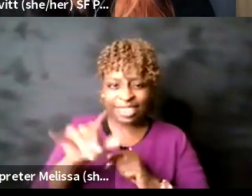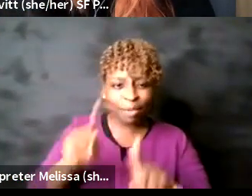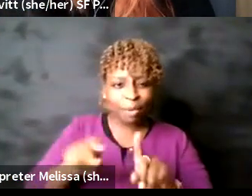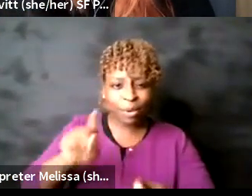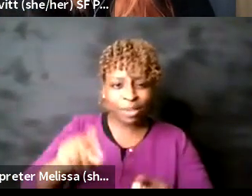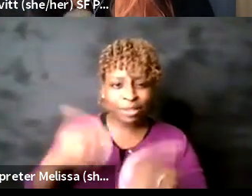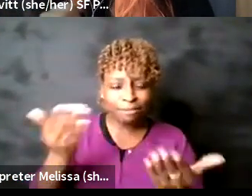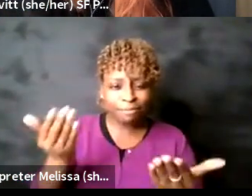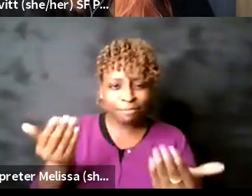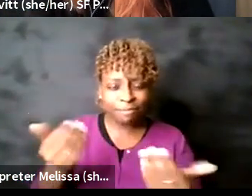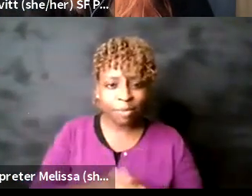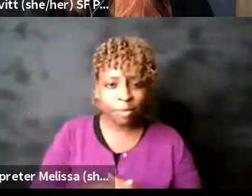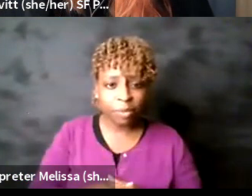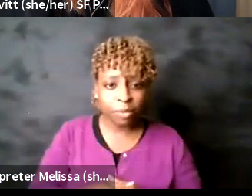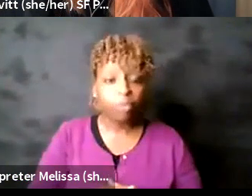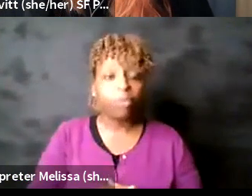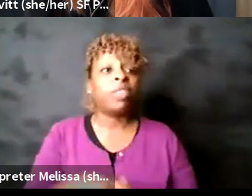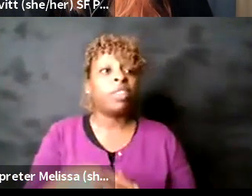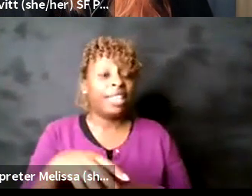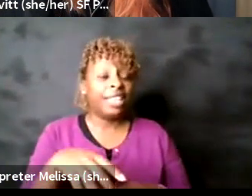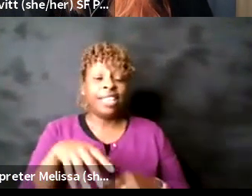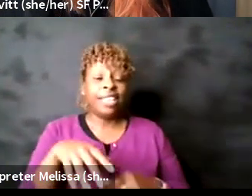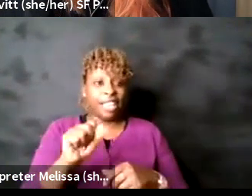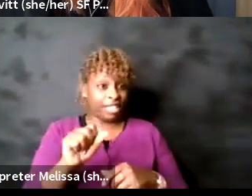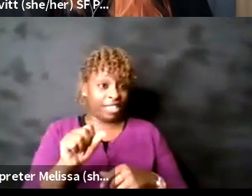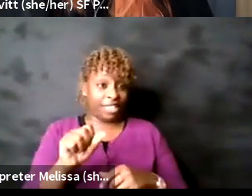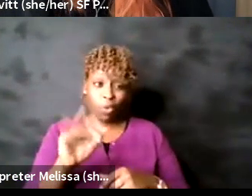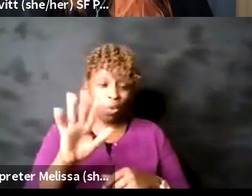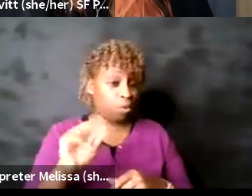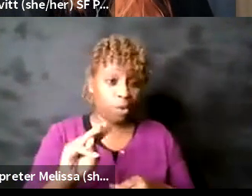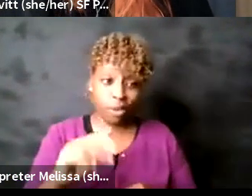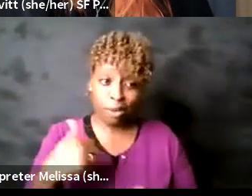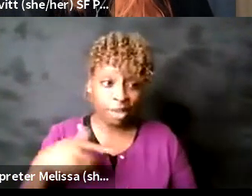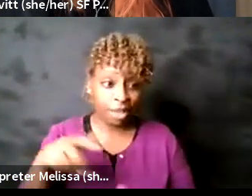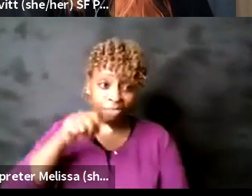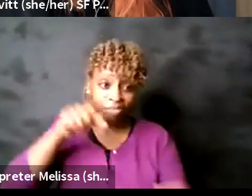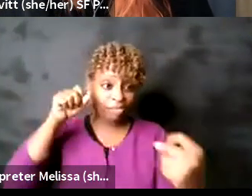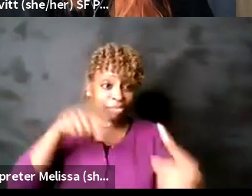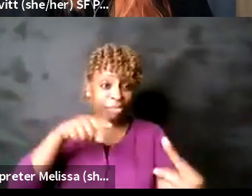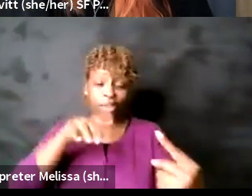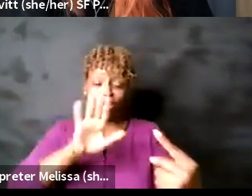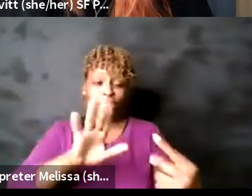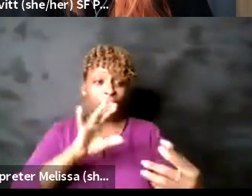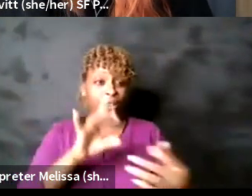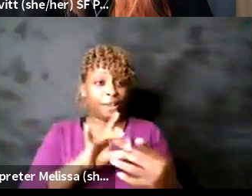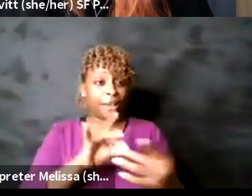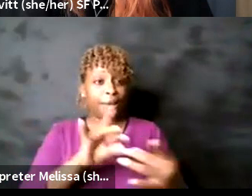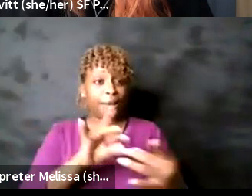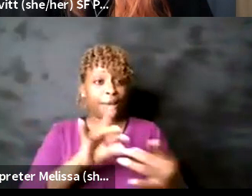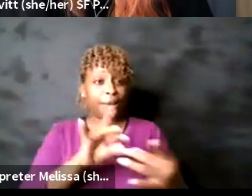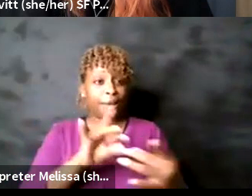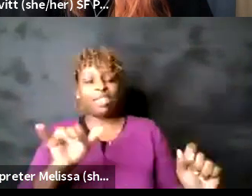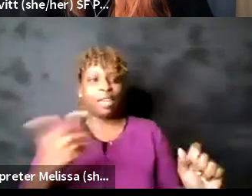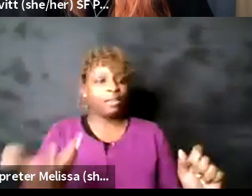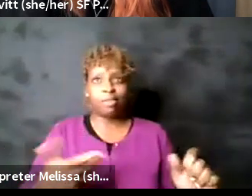I so agree with uh the comment that you said about uh it feels like it's just a bullet train we're just